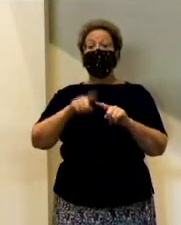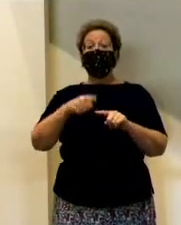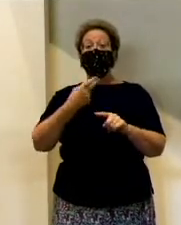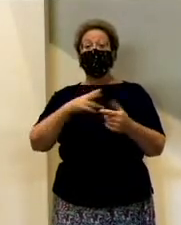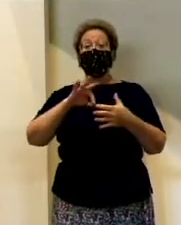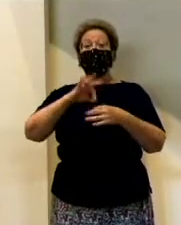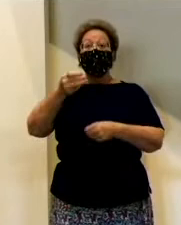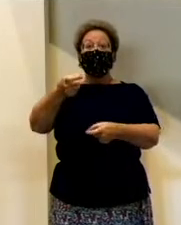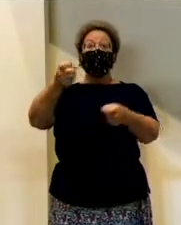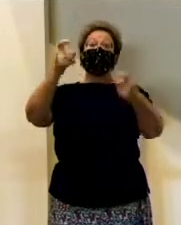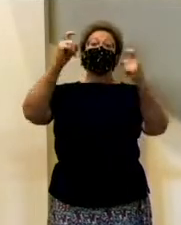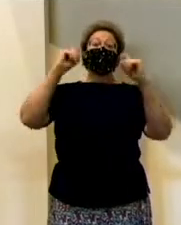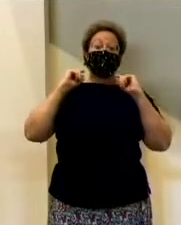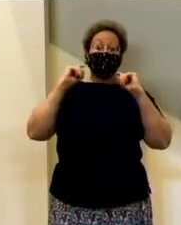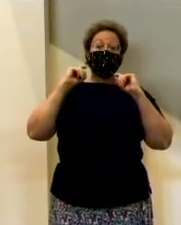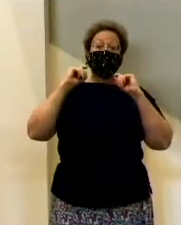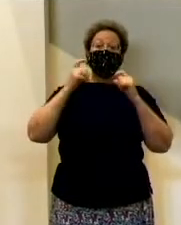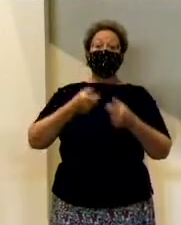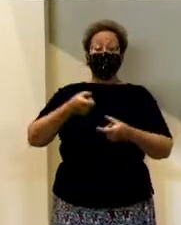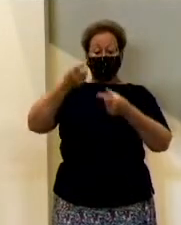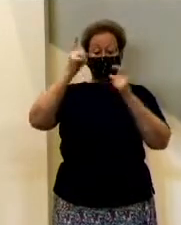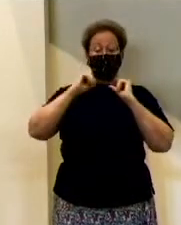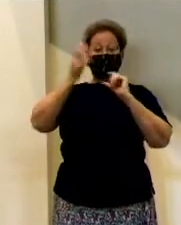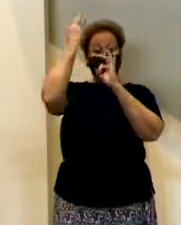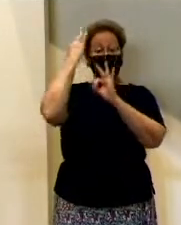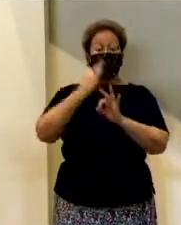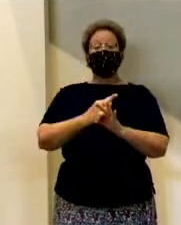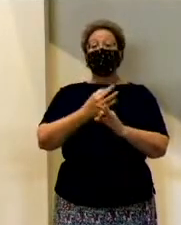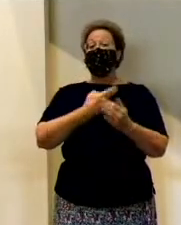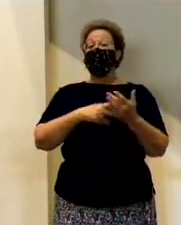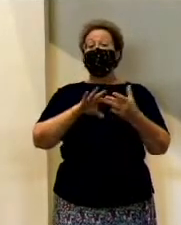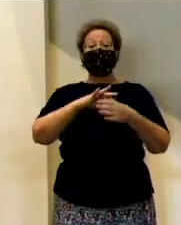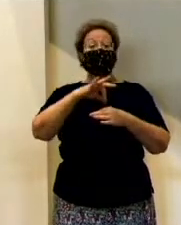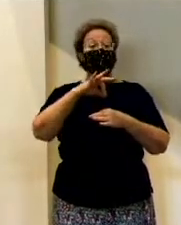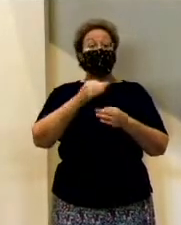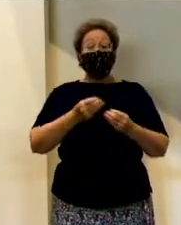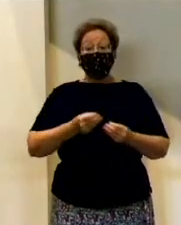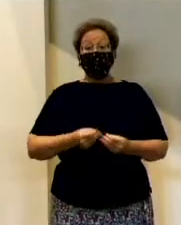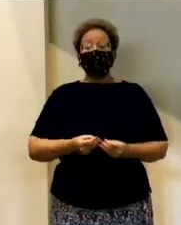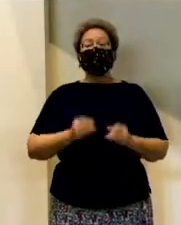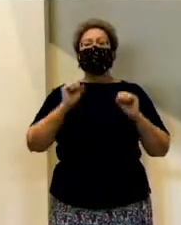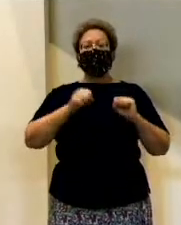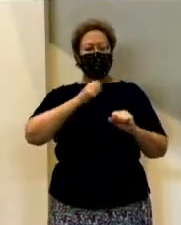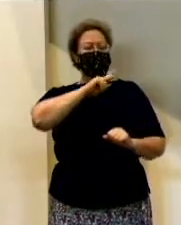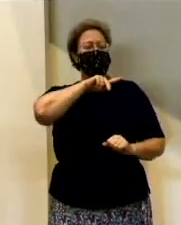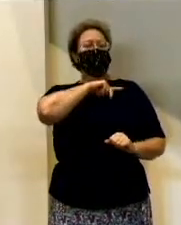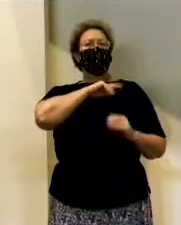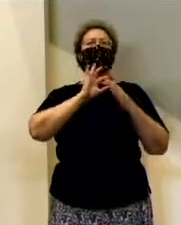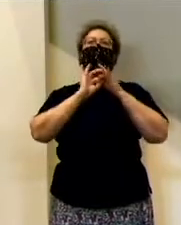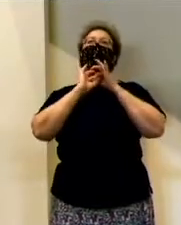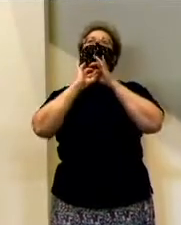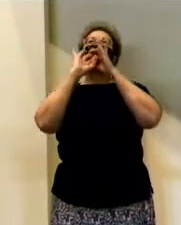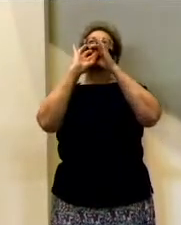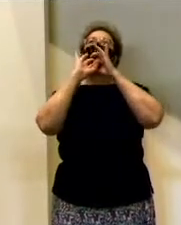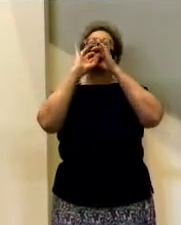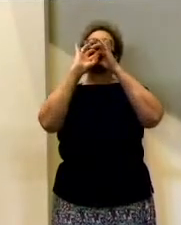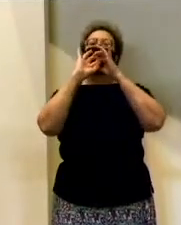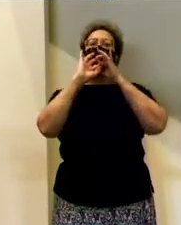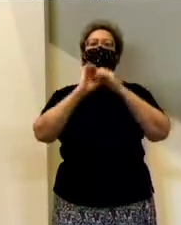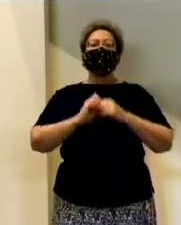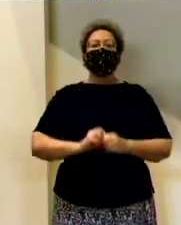gifting. And that gift of faith in the gospel is what the Holy Spirit gives us so we can be personally united, connected